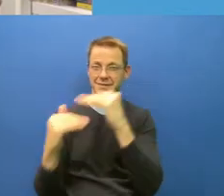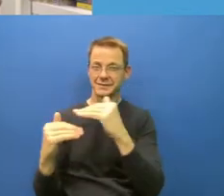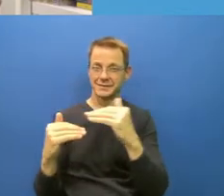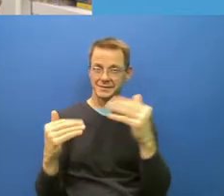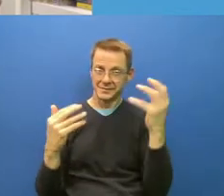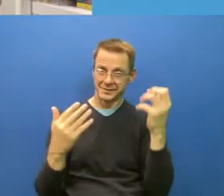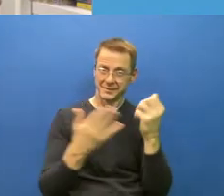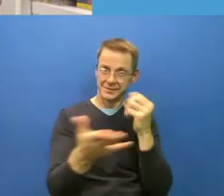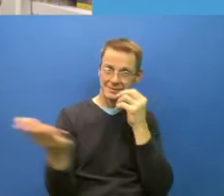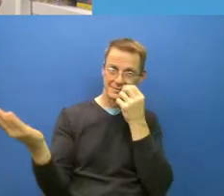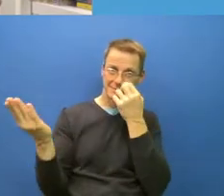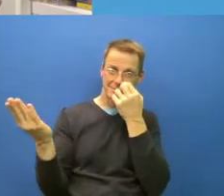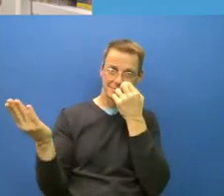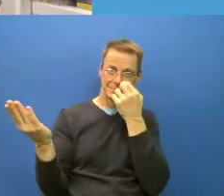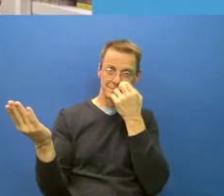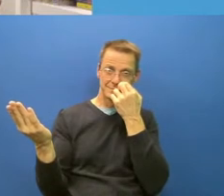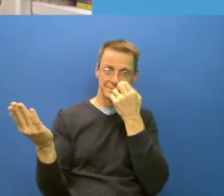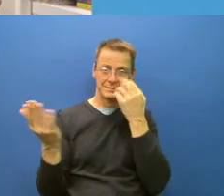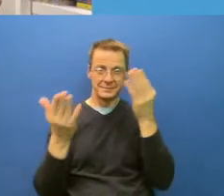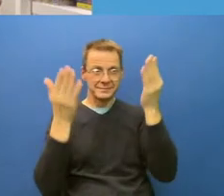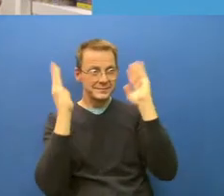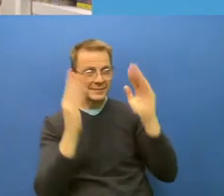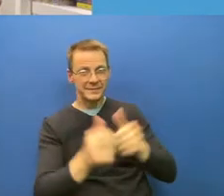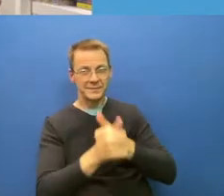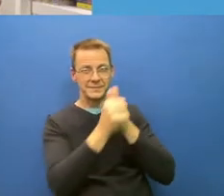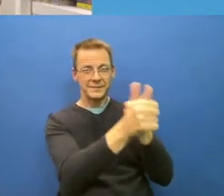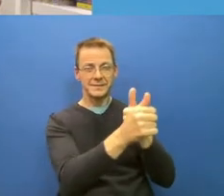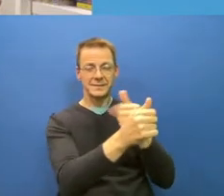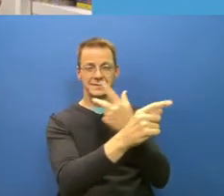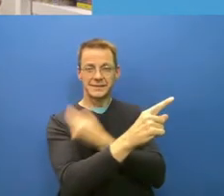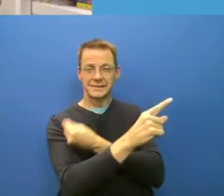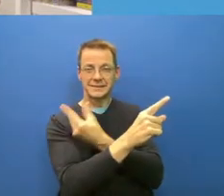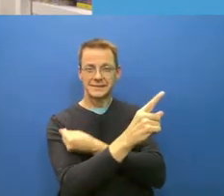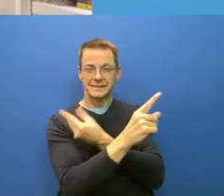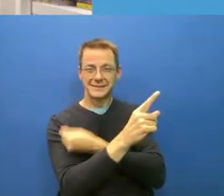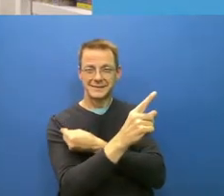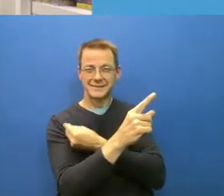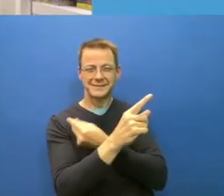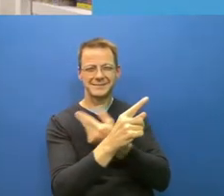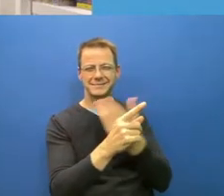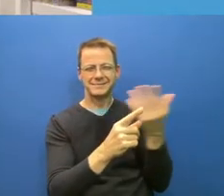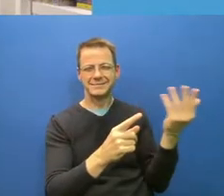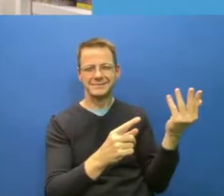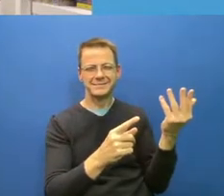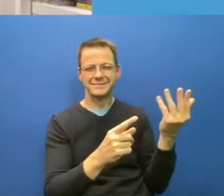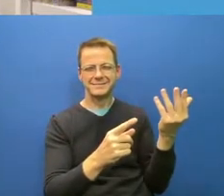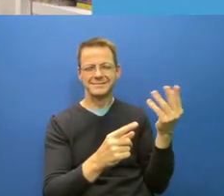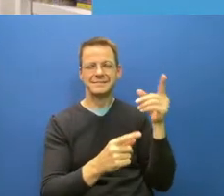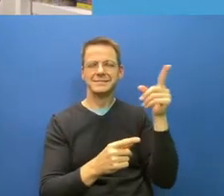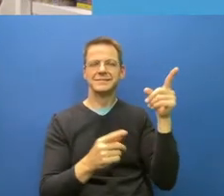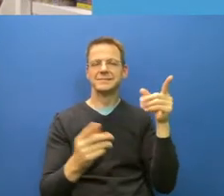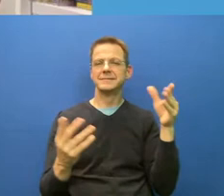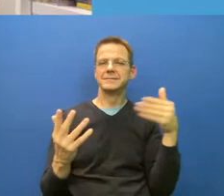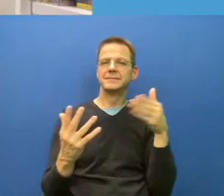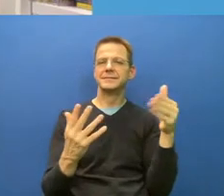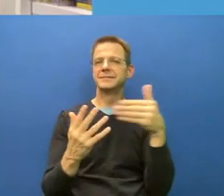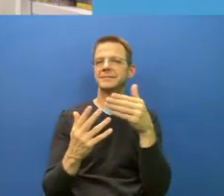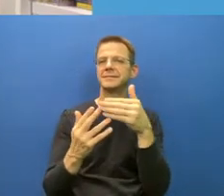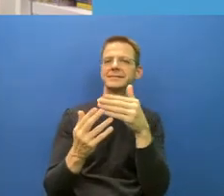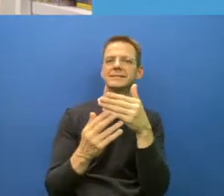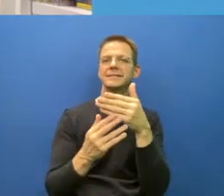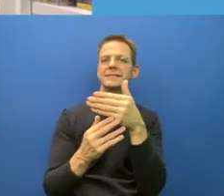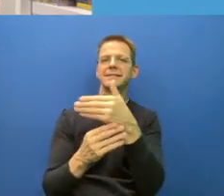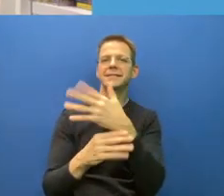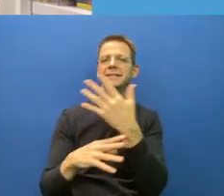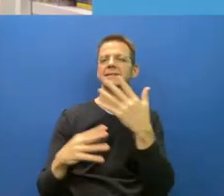that they can improve that transparency and improve that accountability is I think they need to do an inquiry, an